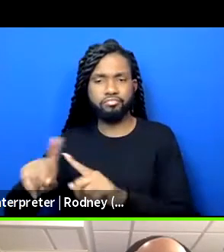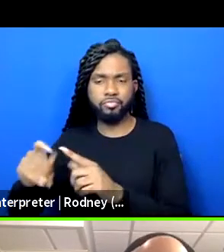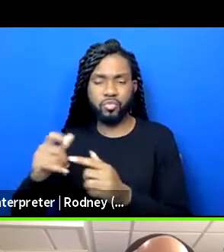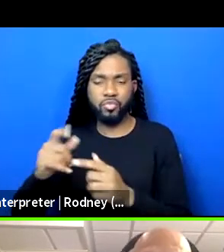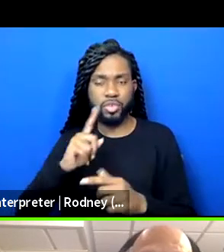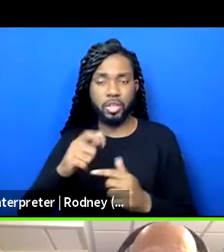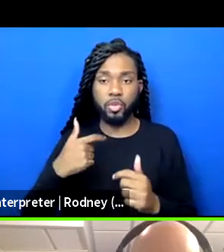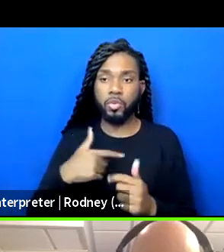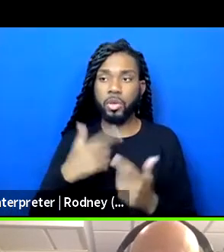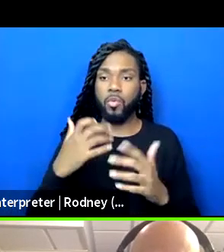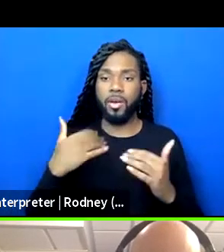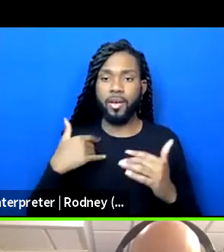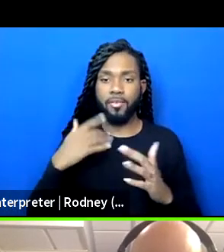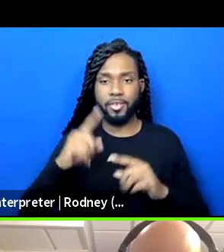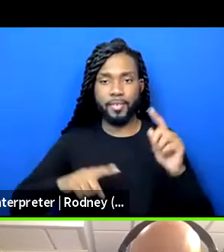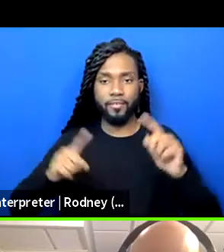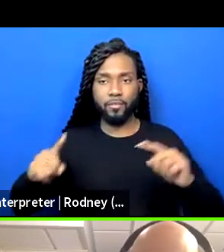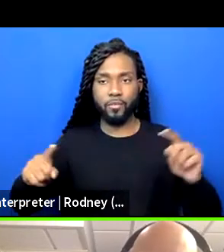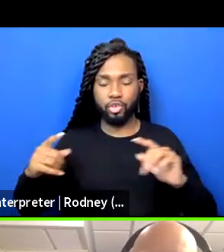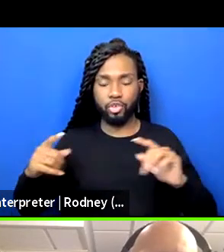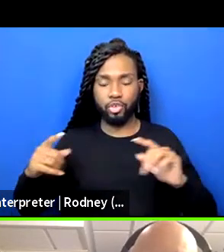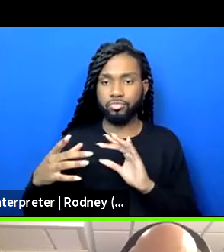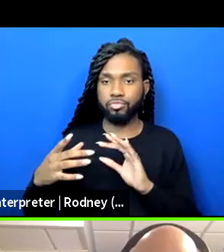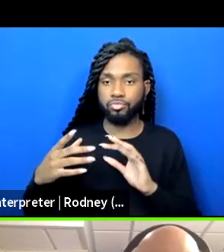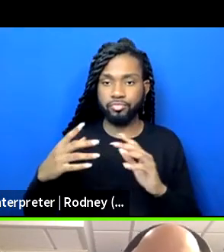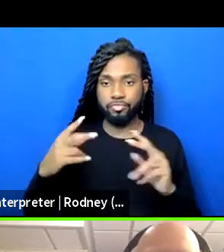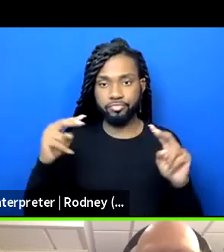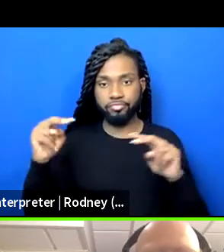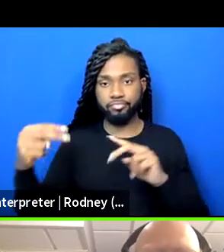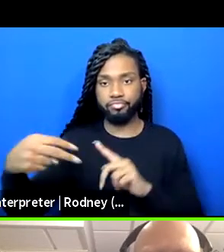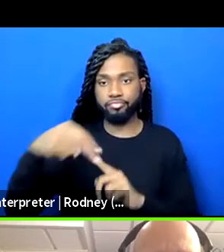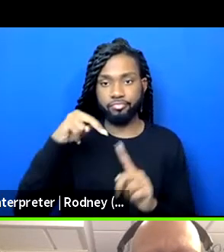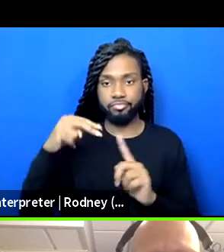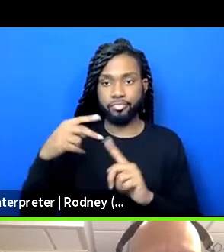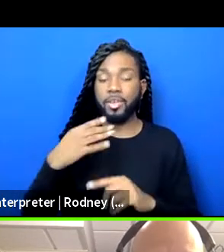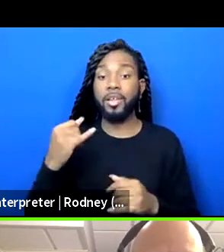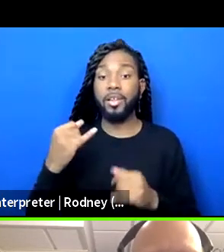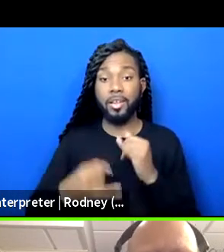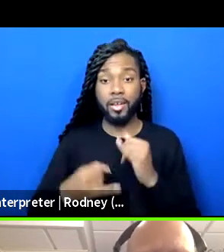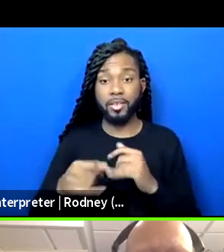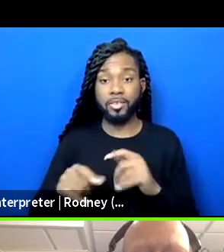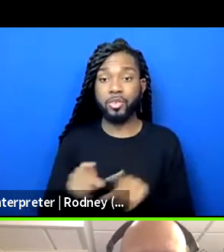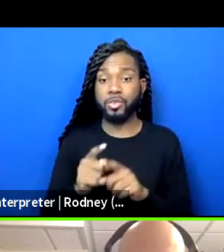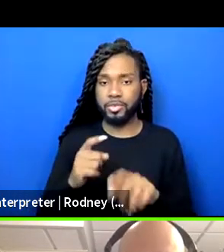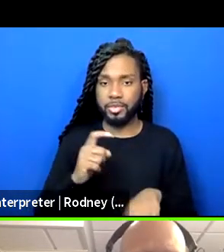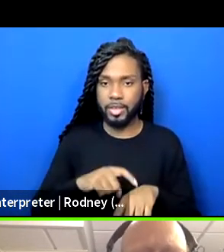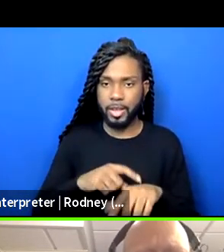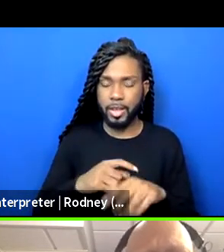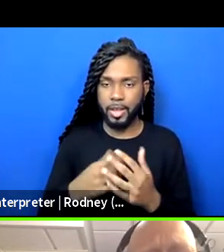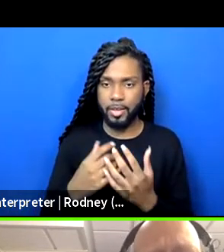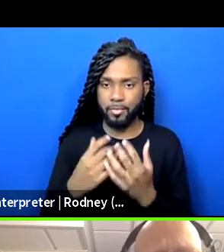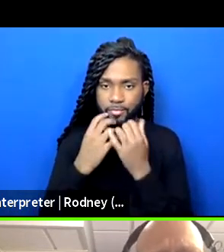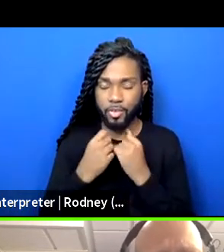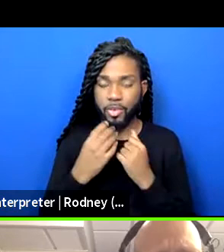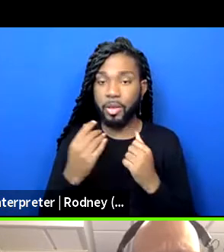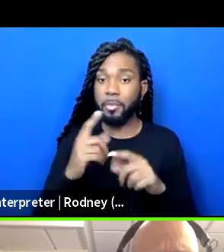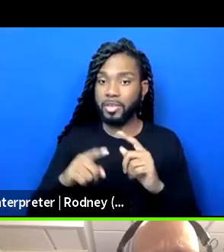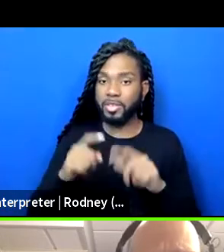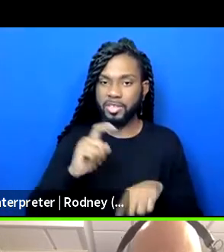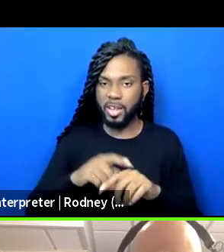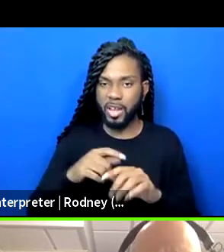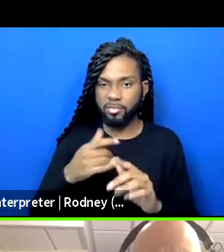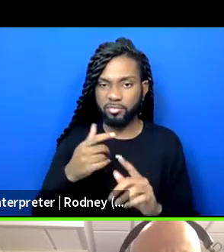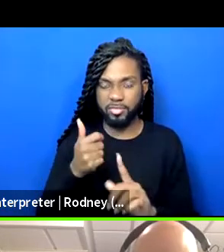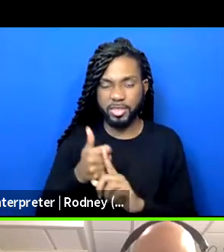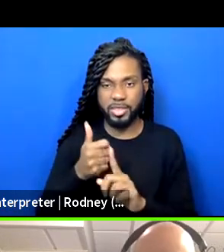within all of these spaces for that reason. it is random. And lastly, time is malleable. Time is definite. The 15 minutes short time is